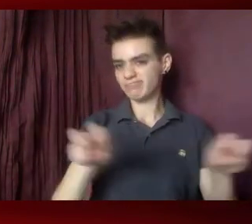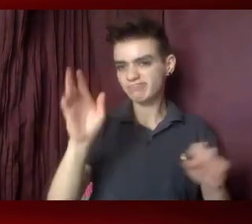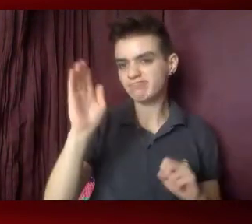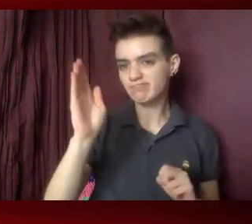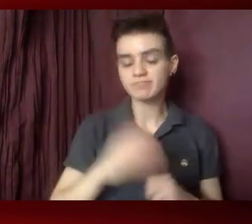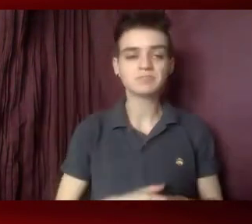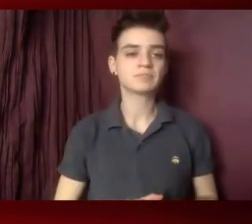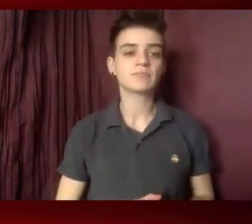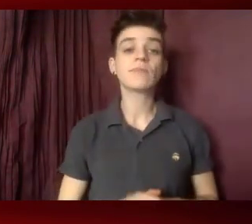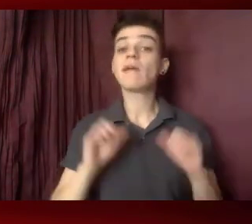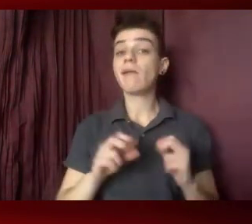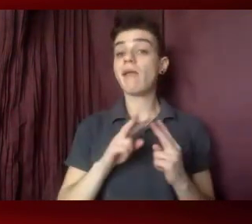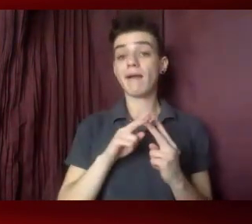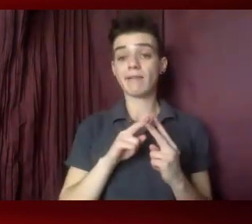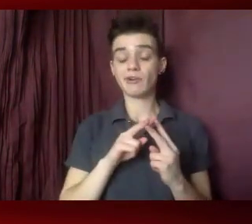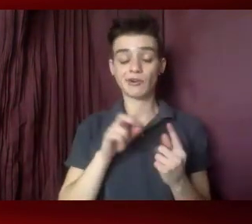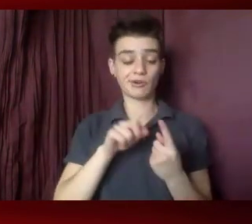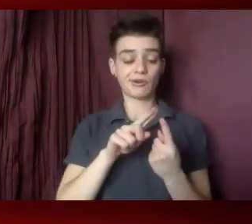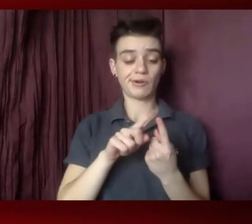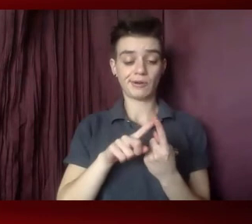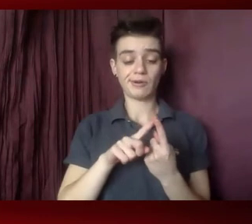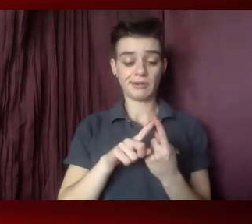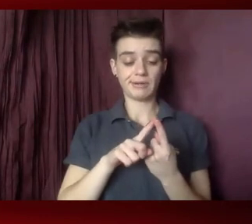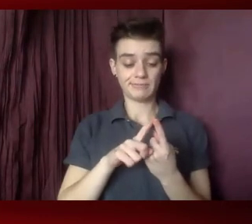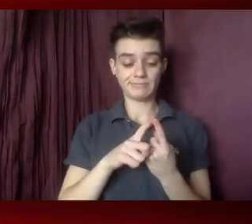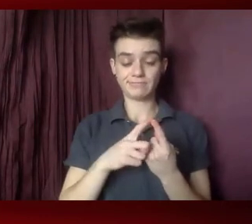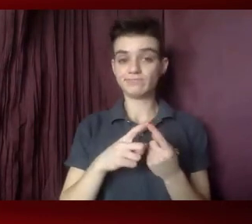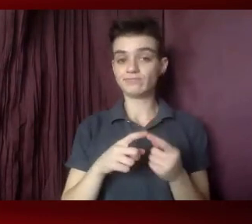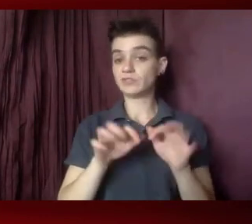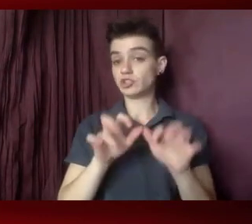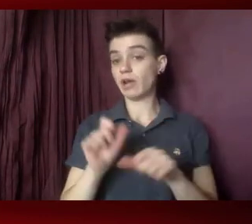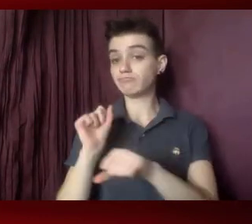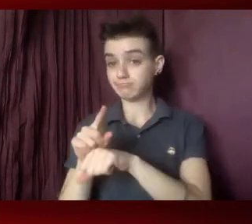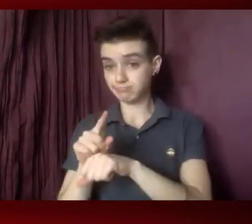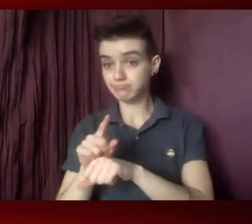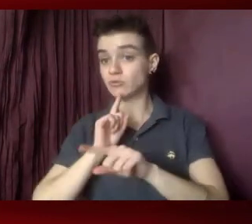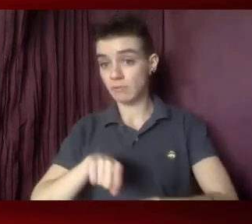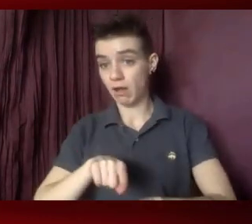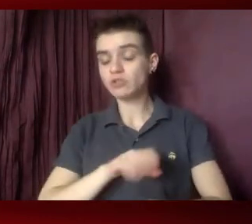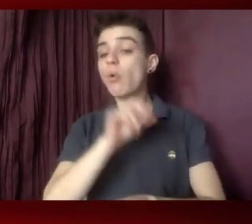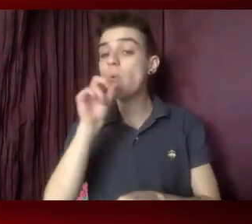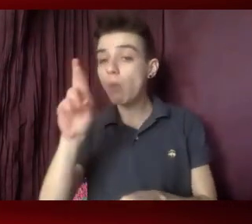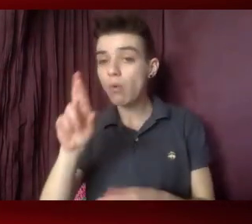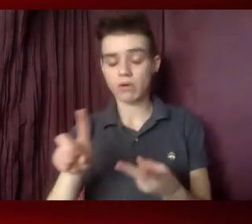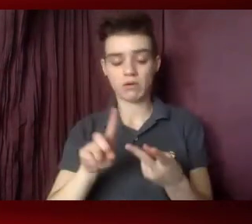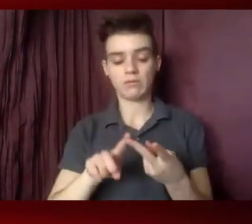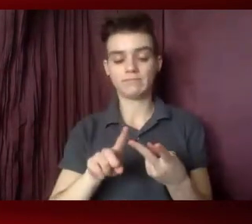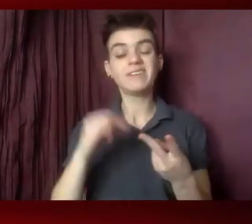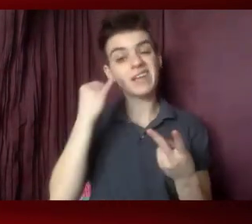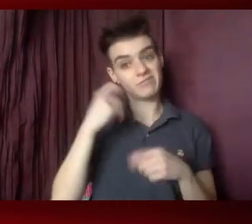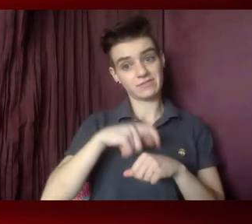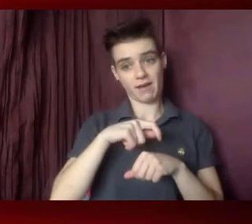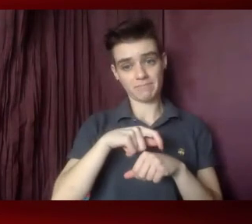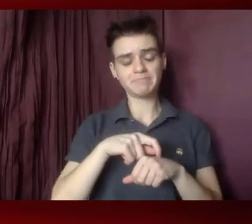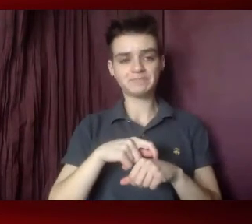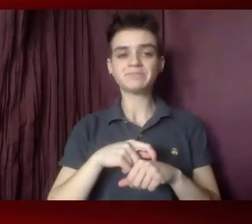either answer, um, answer via the Q and A box and type out an answer. Or if we have time,